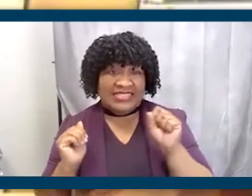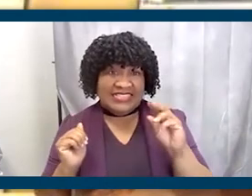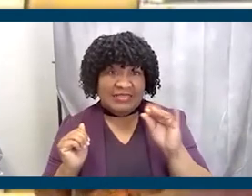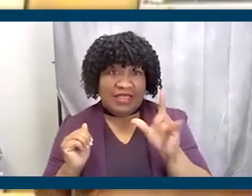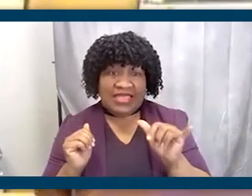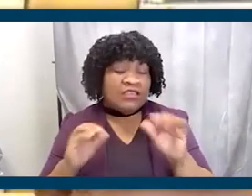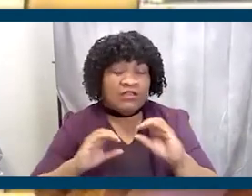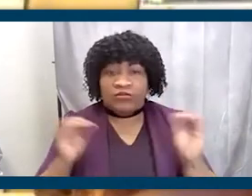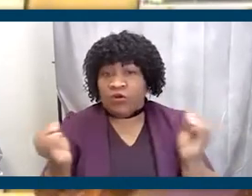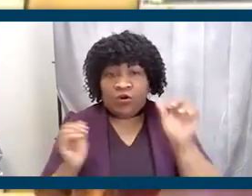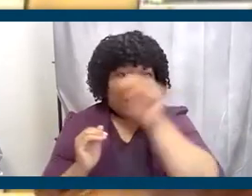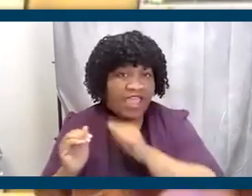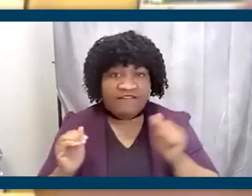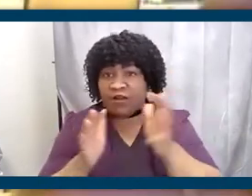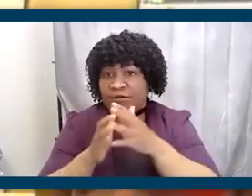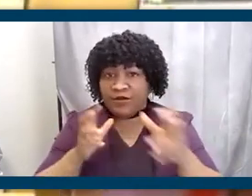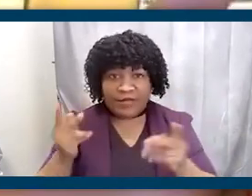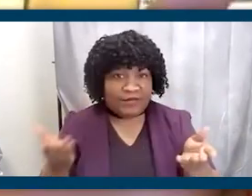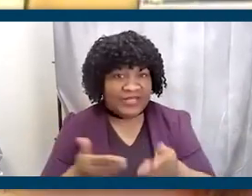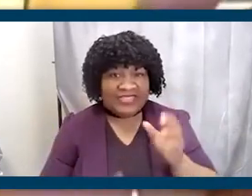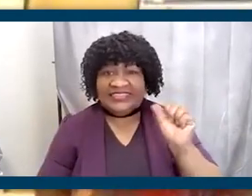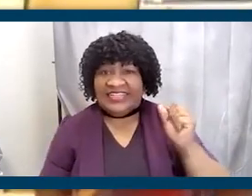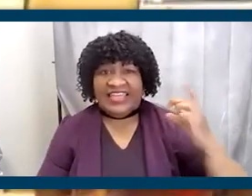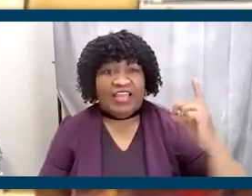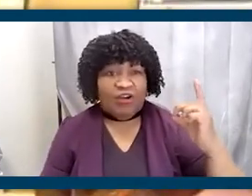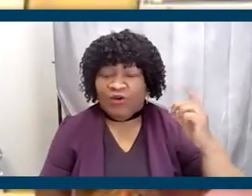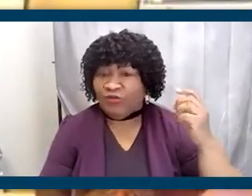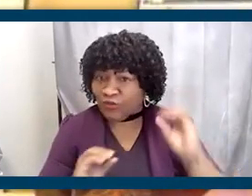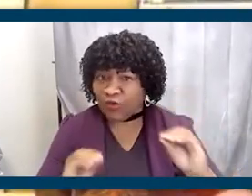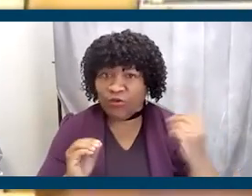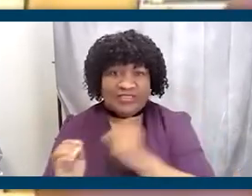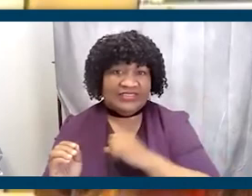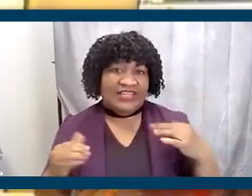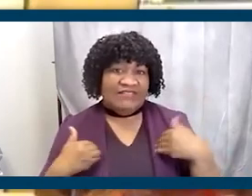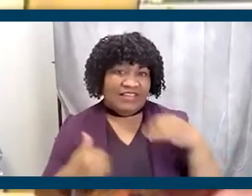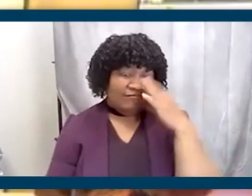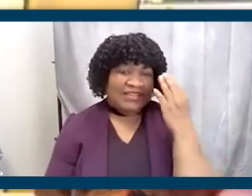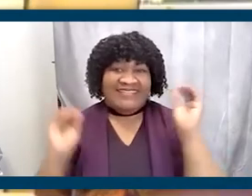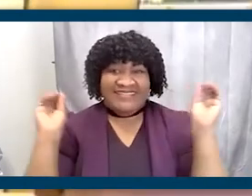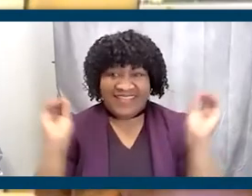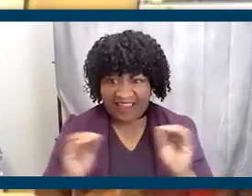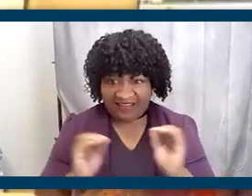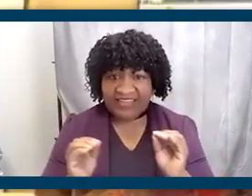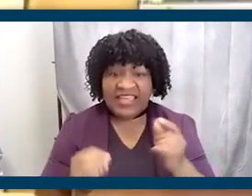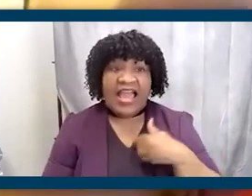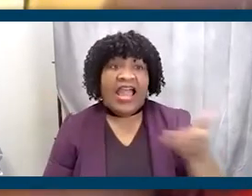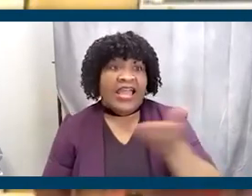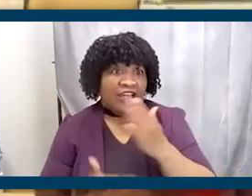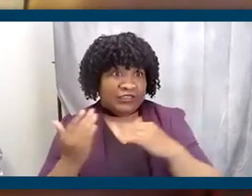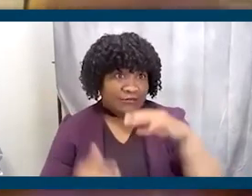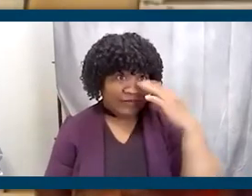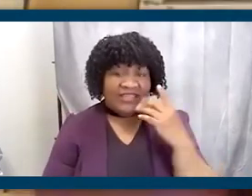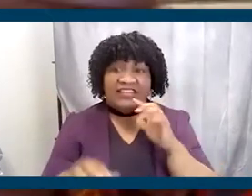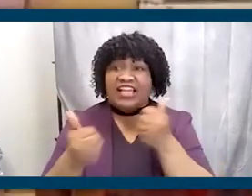African-Americans in San Diego County on anybody's staff. None. I hired some, and then I